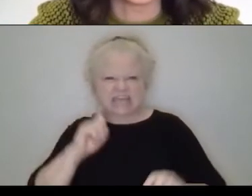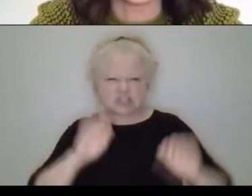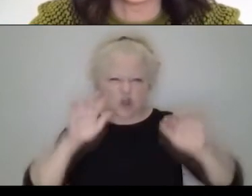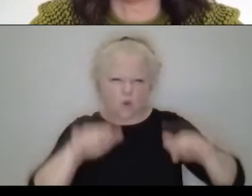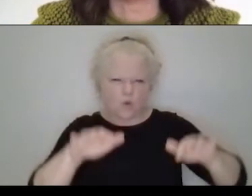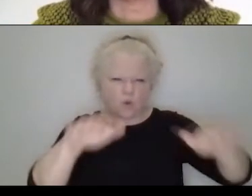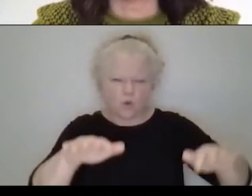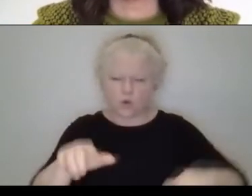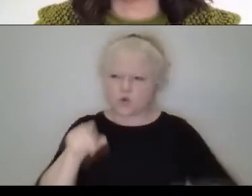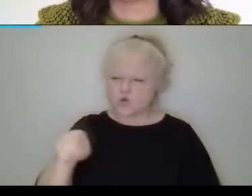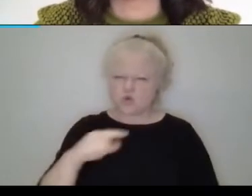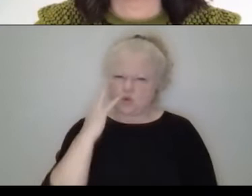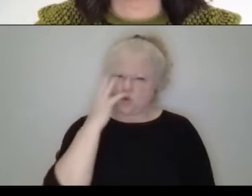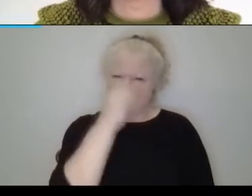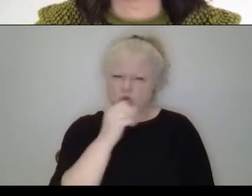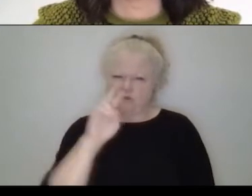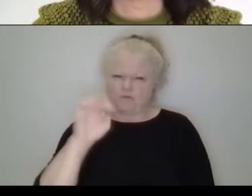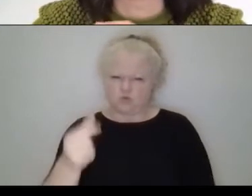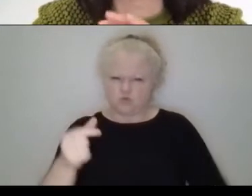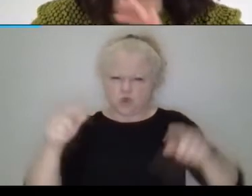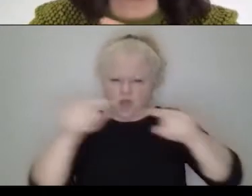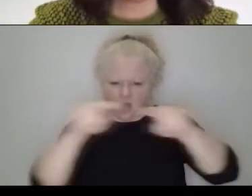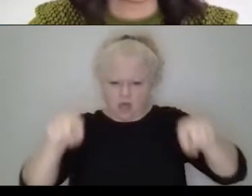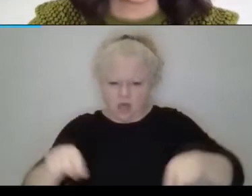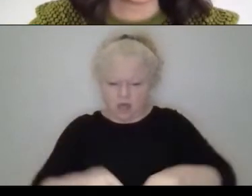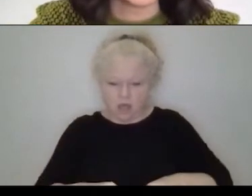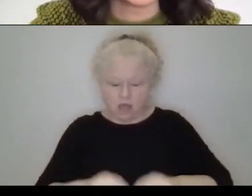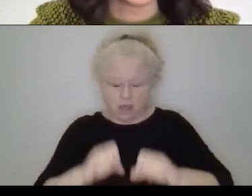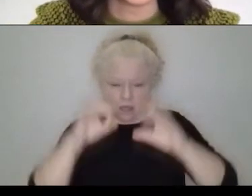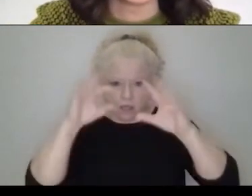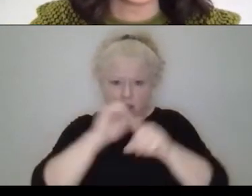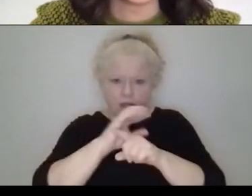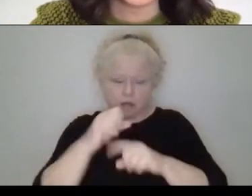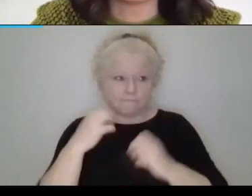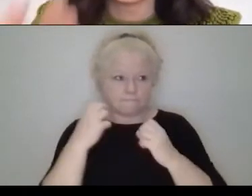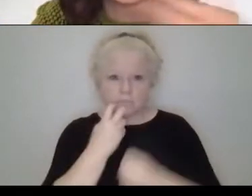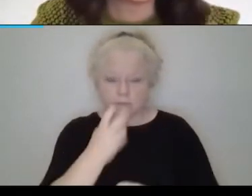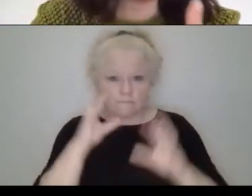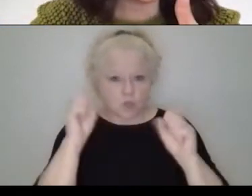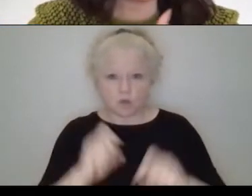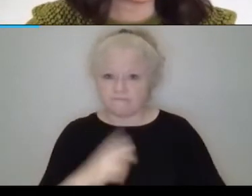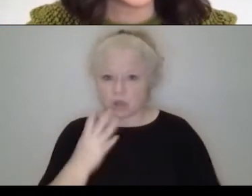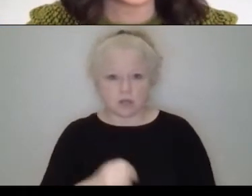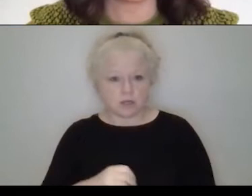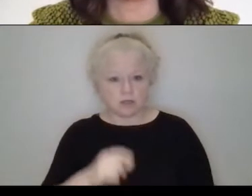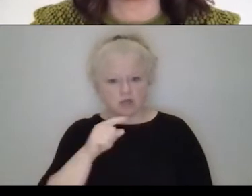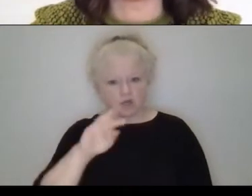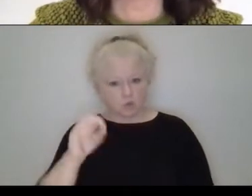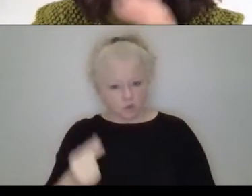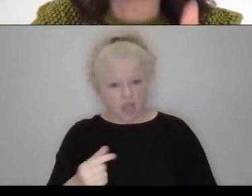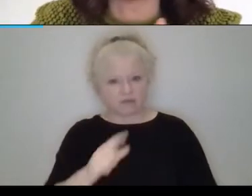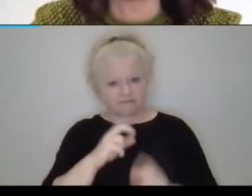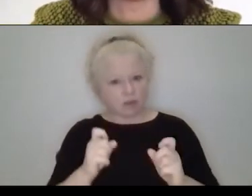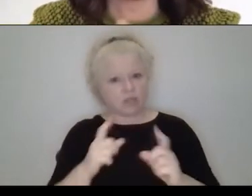rocks. And it was like a masterpiece for me because what involves to create a rock is